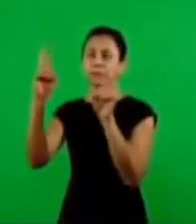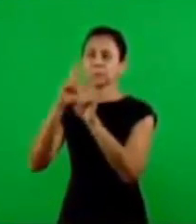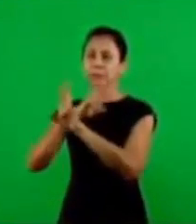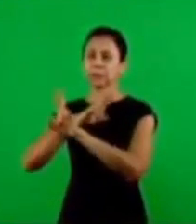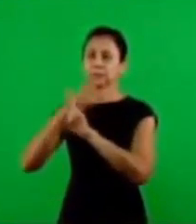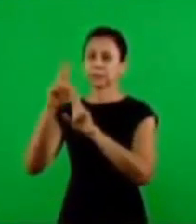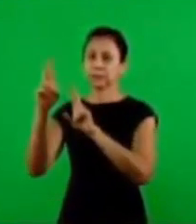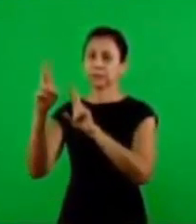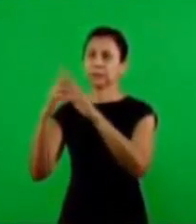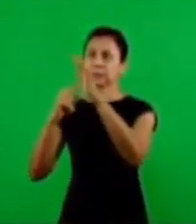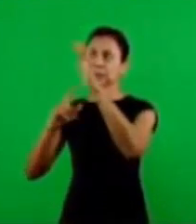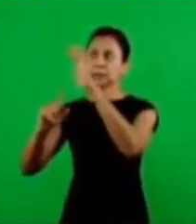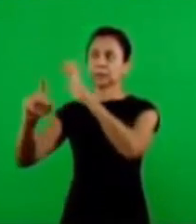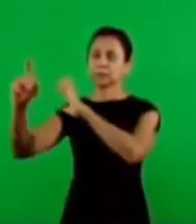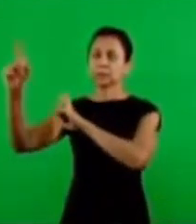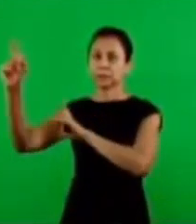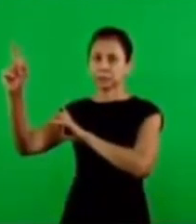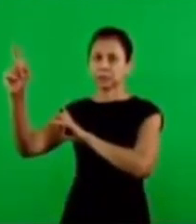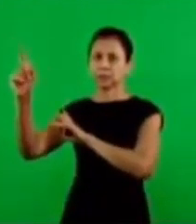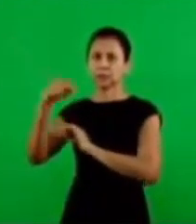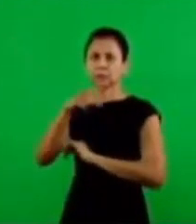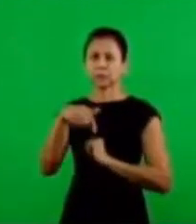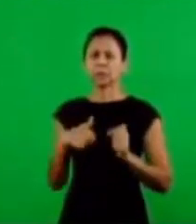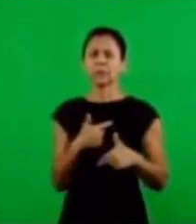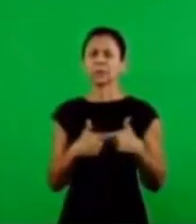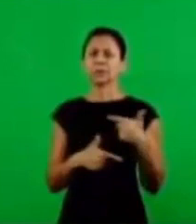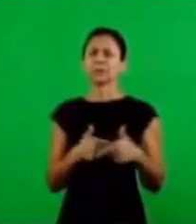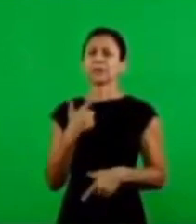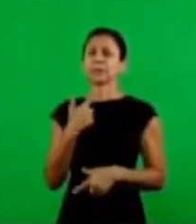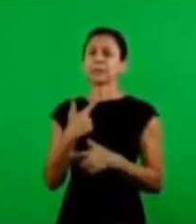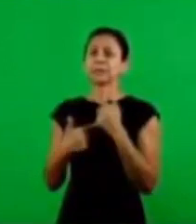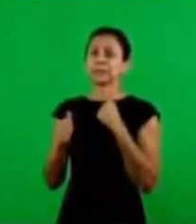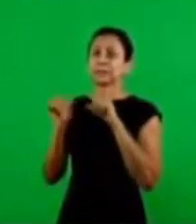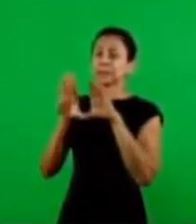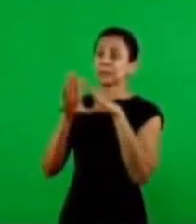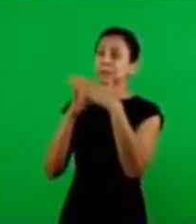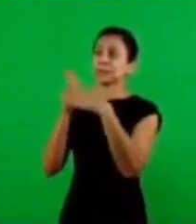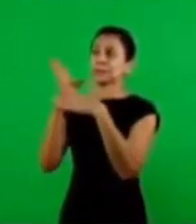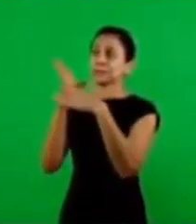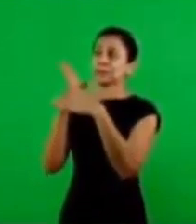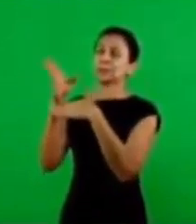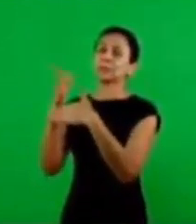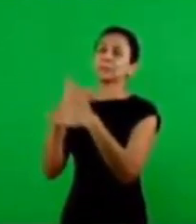between eternity with man man was ready to go to